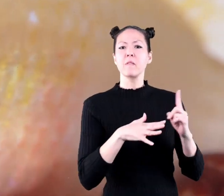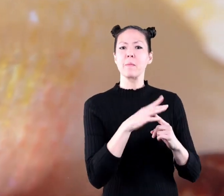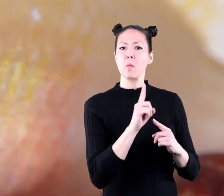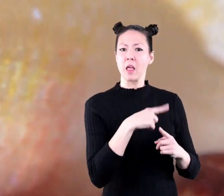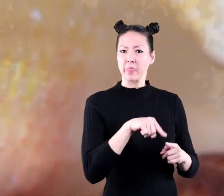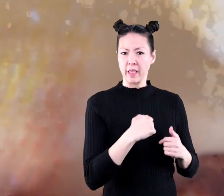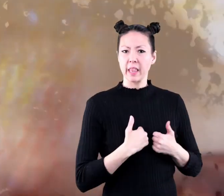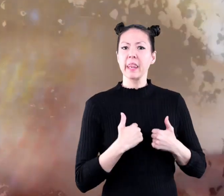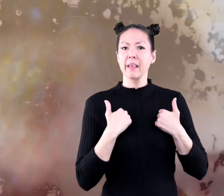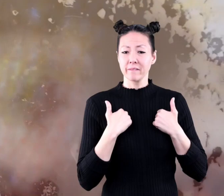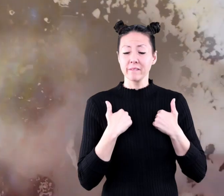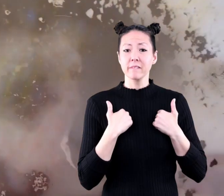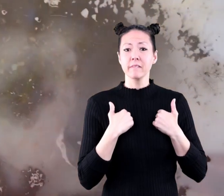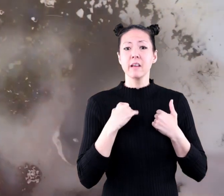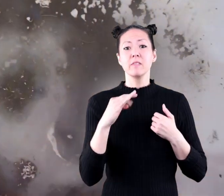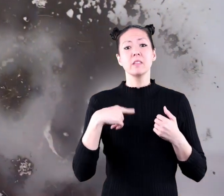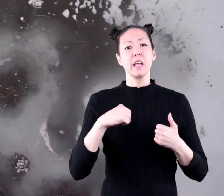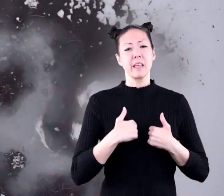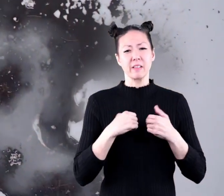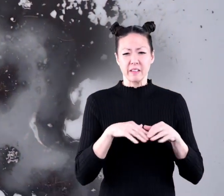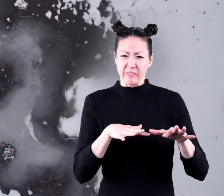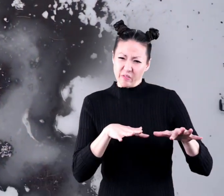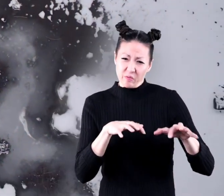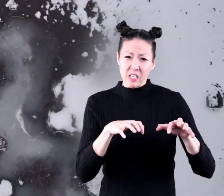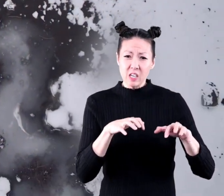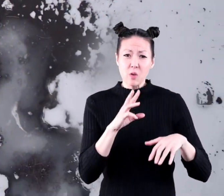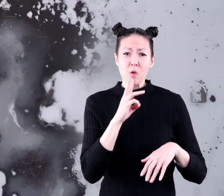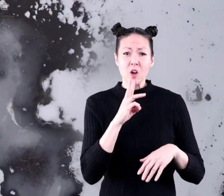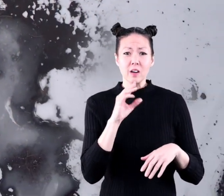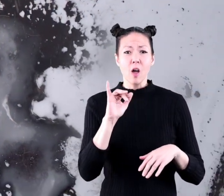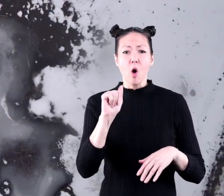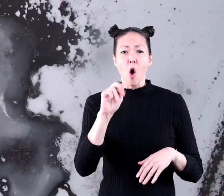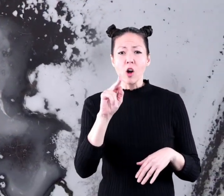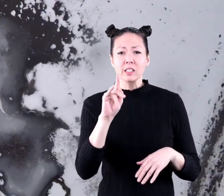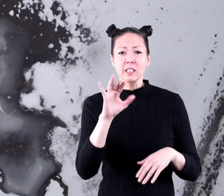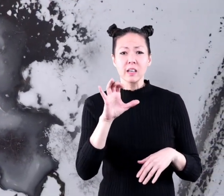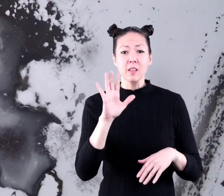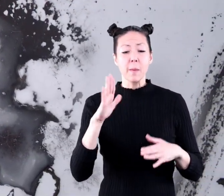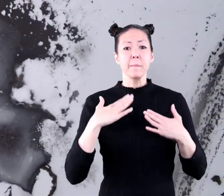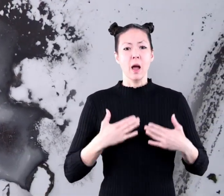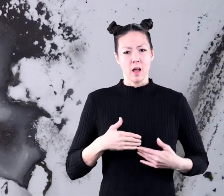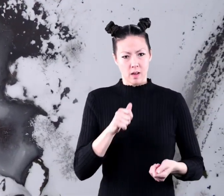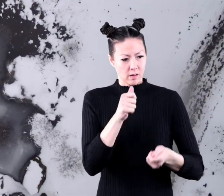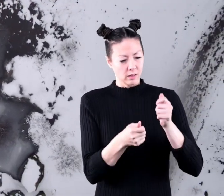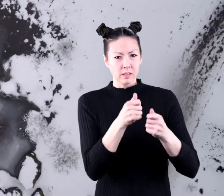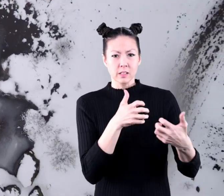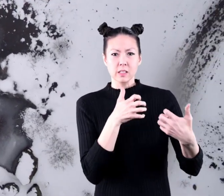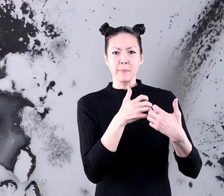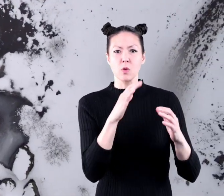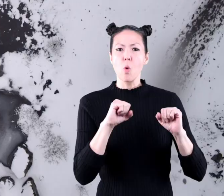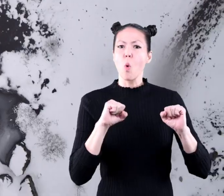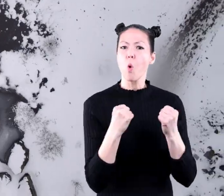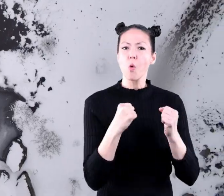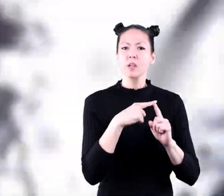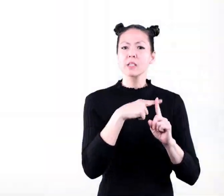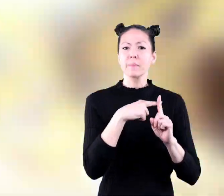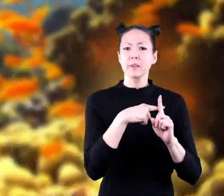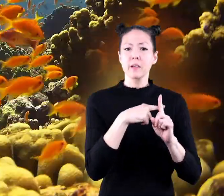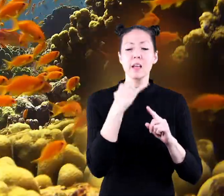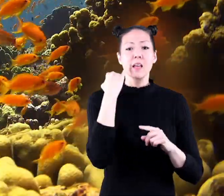environment where they live if they live in the freezing waters of the arctic their bodies adapt to that cold temperature